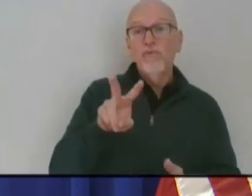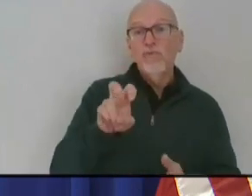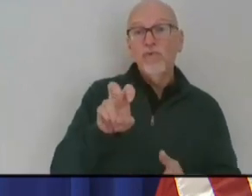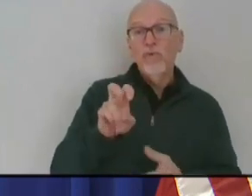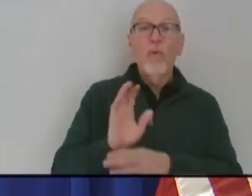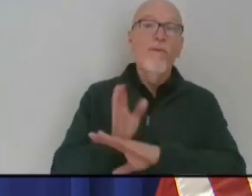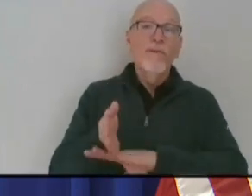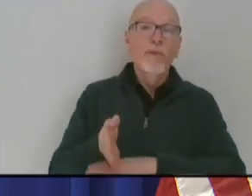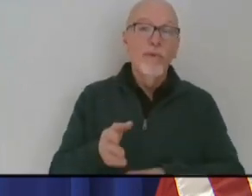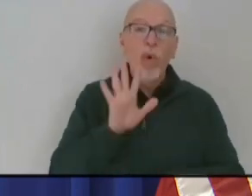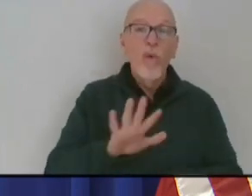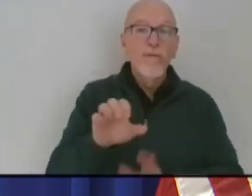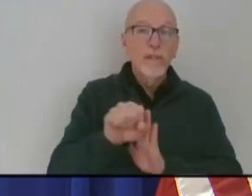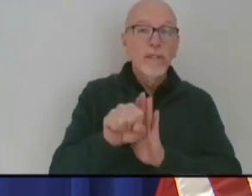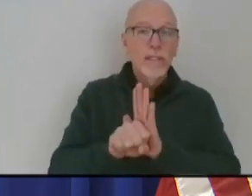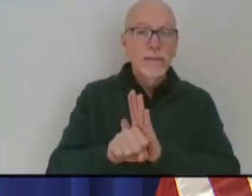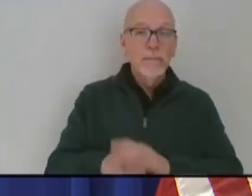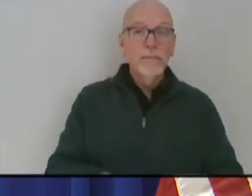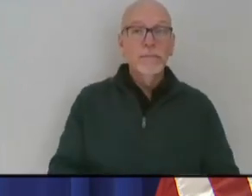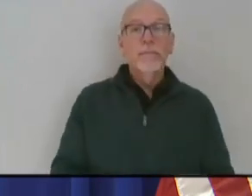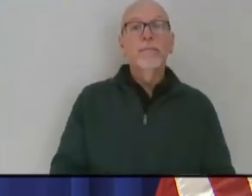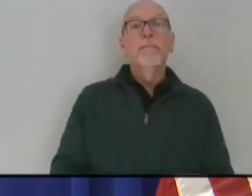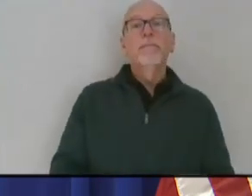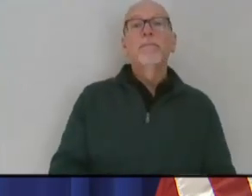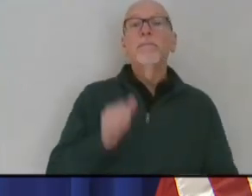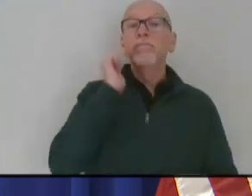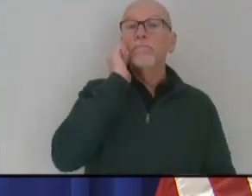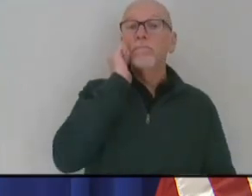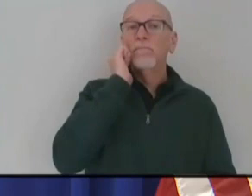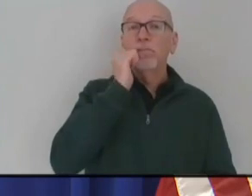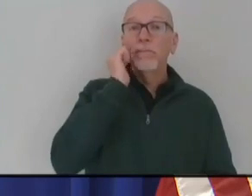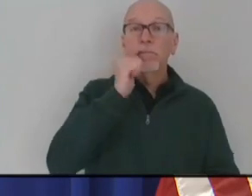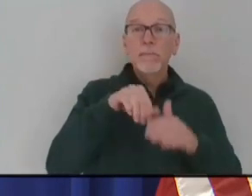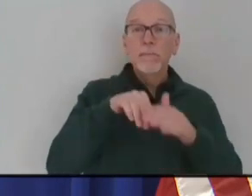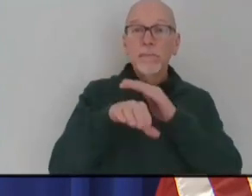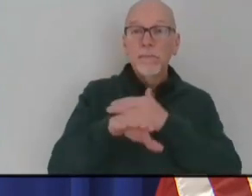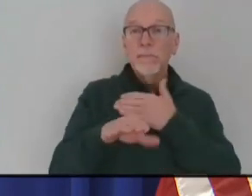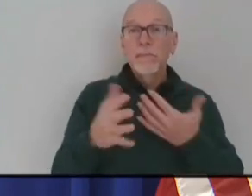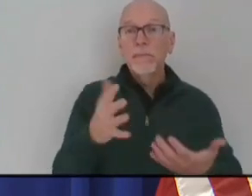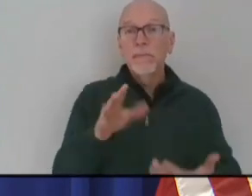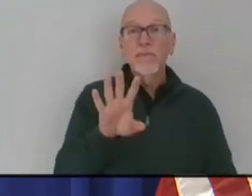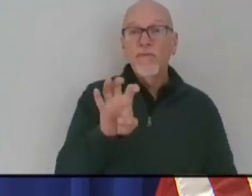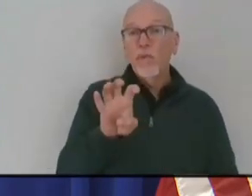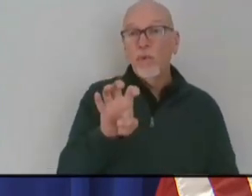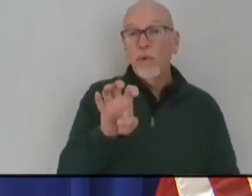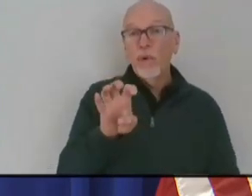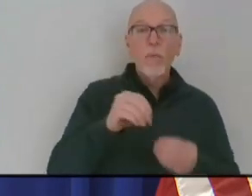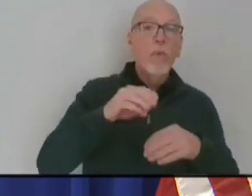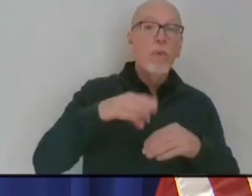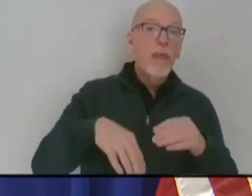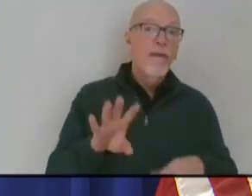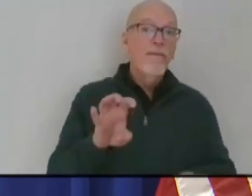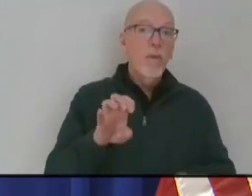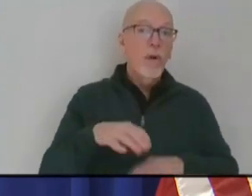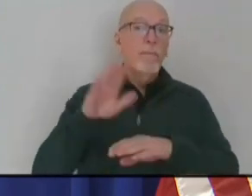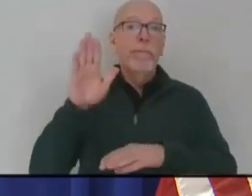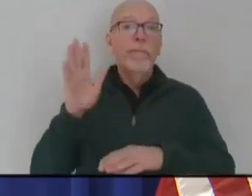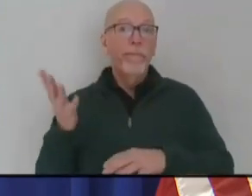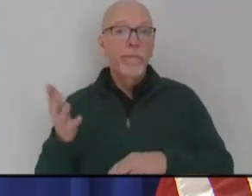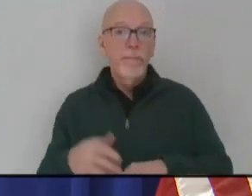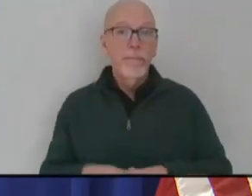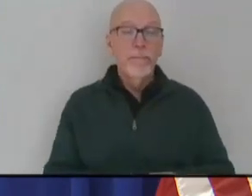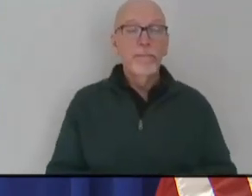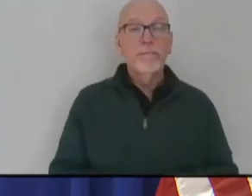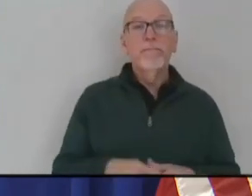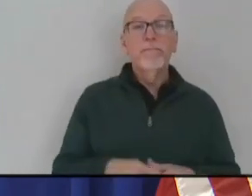That's statewide, obviously. Daily admissions are 400, north of 400. And so we're